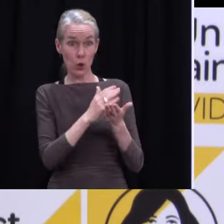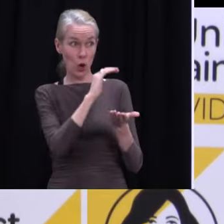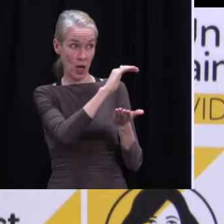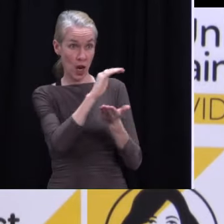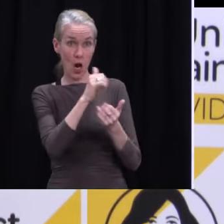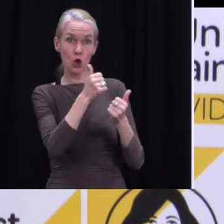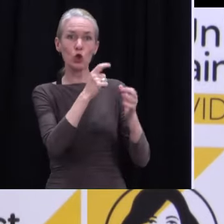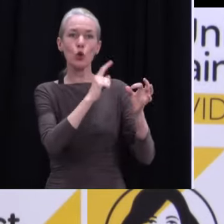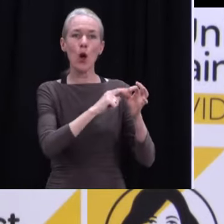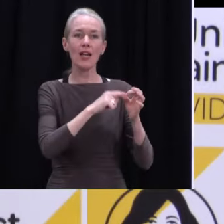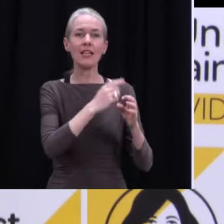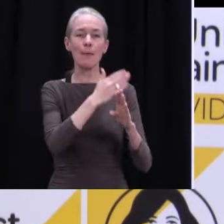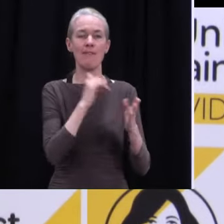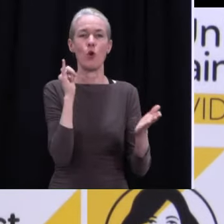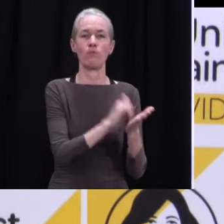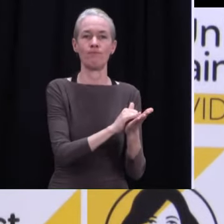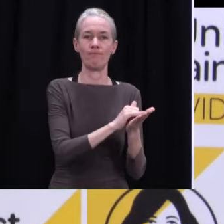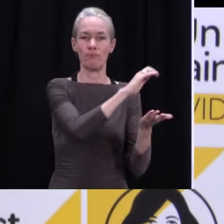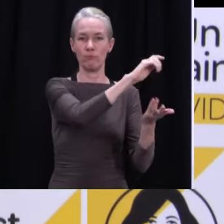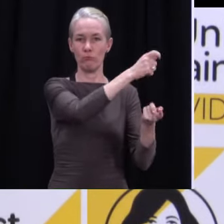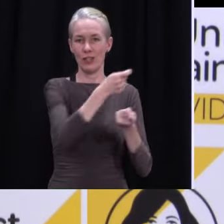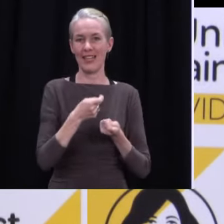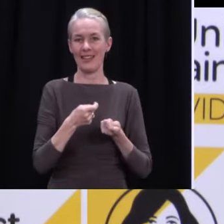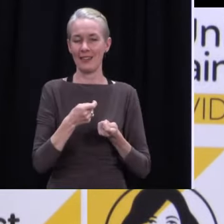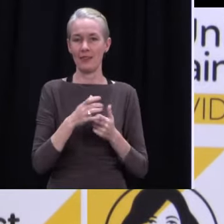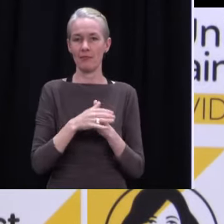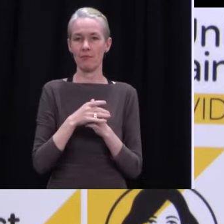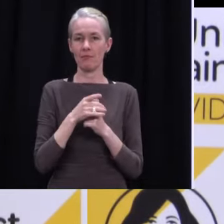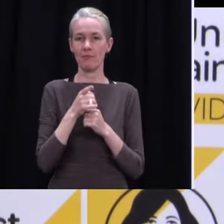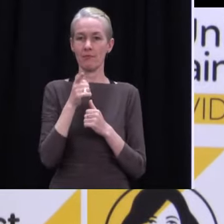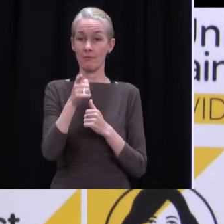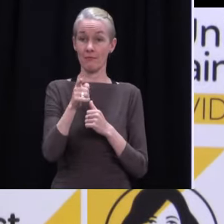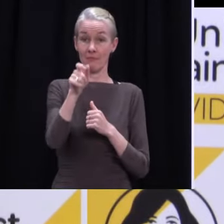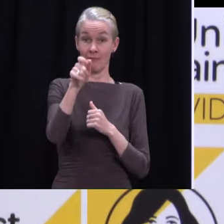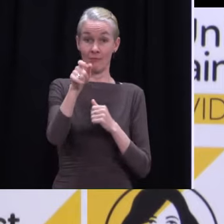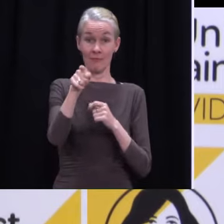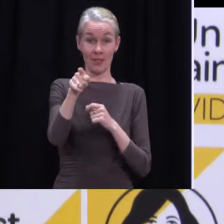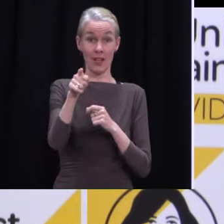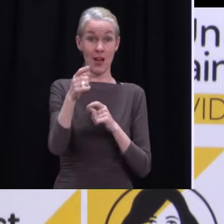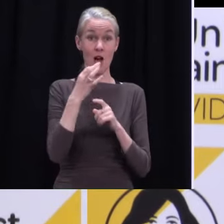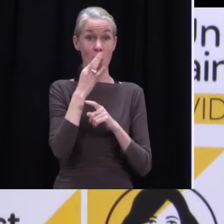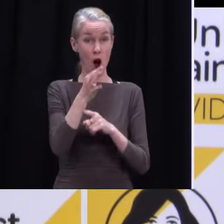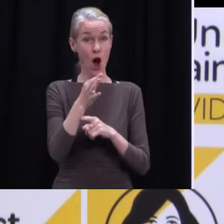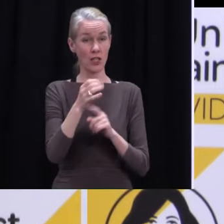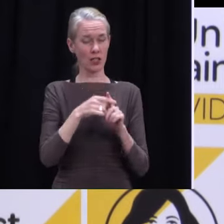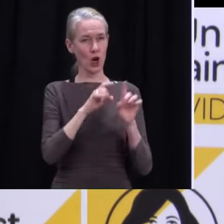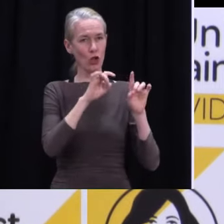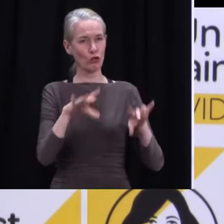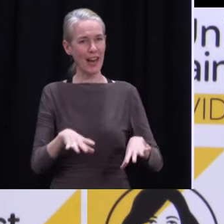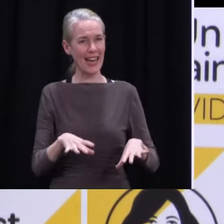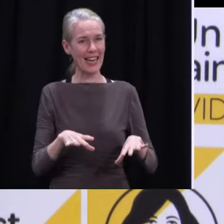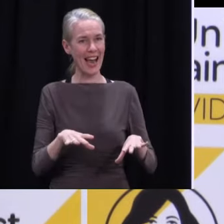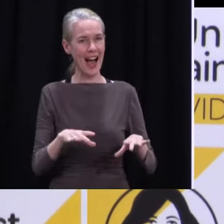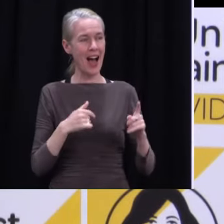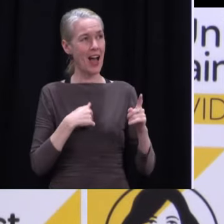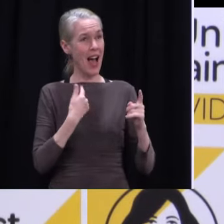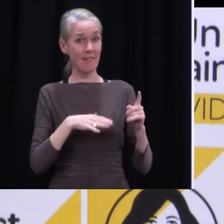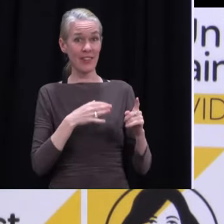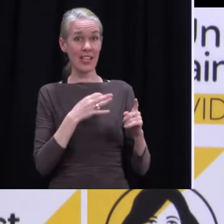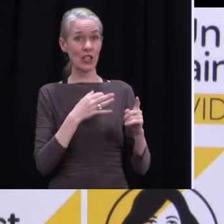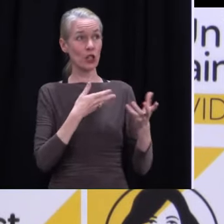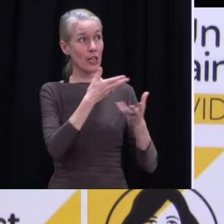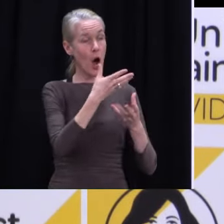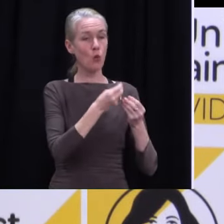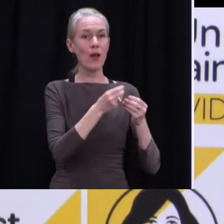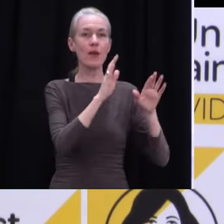arrangement. Australia didn't seem to find it that difficult to get those 4 million doses from the United Kingdom. I doubt that you were in the room necessarily asking them the same questions. I